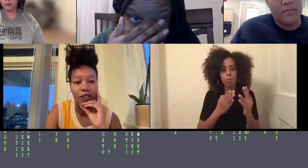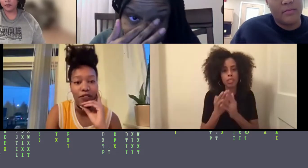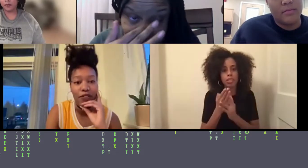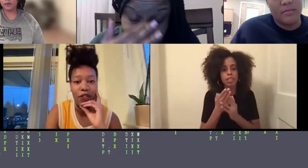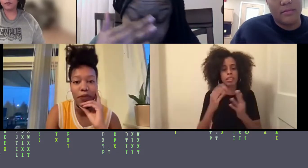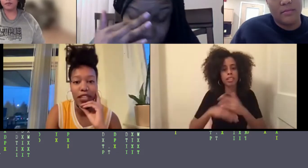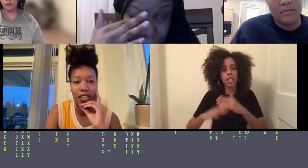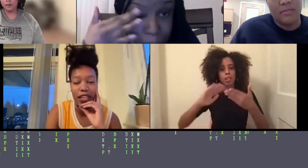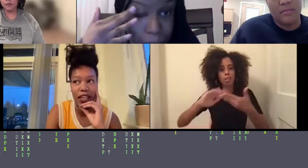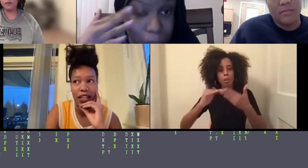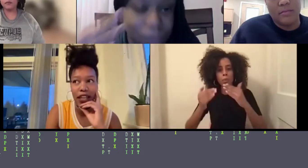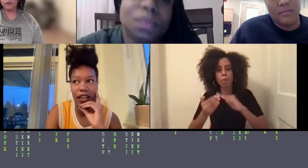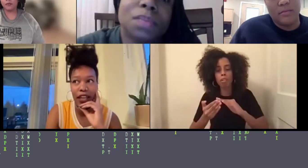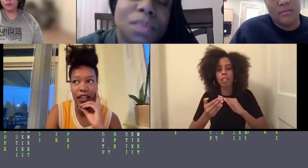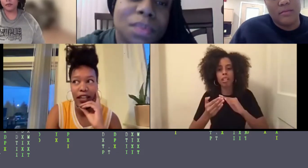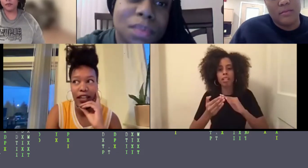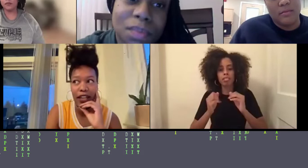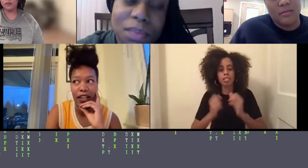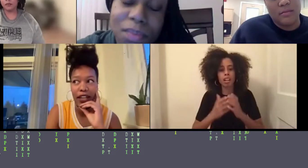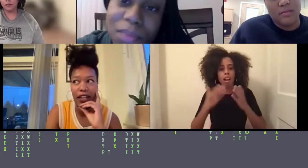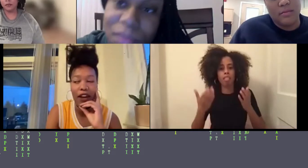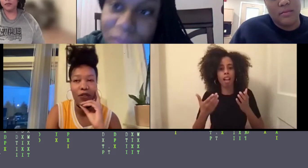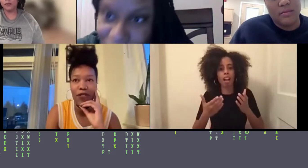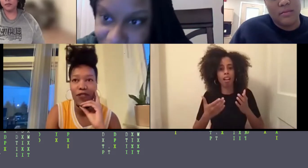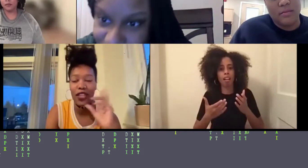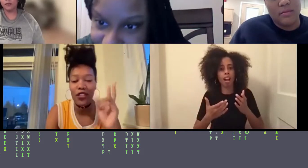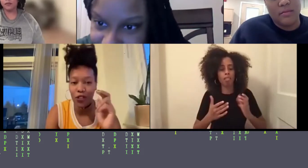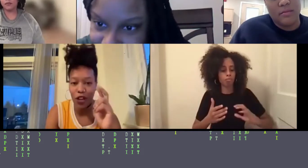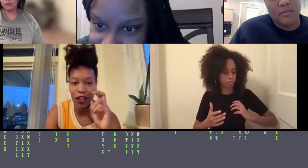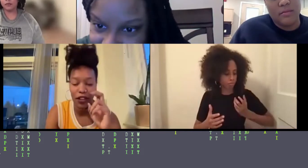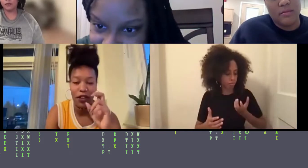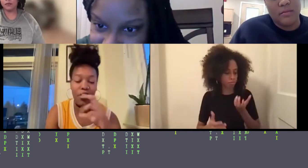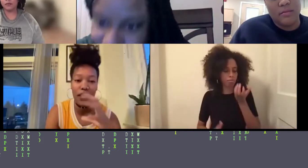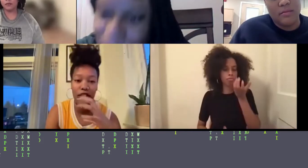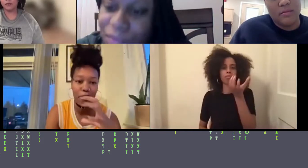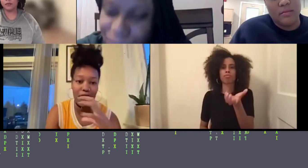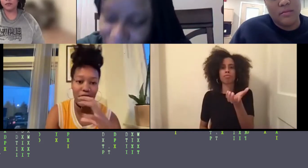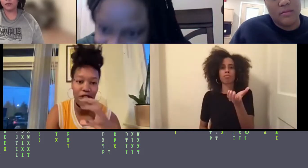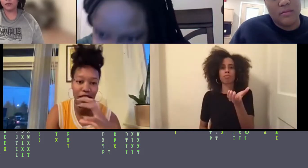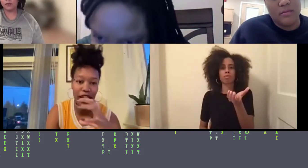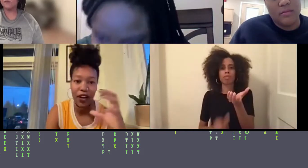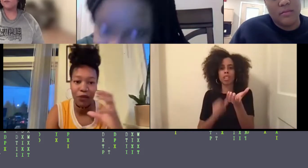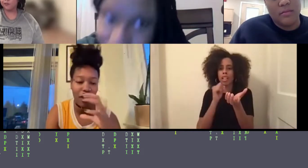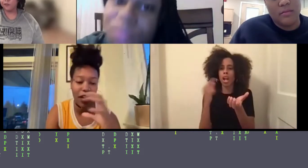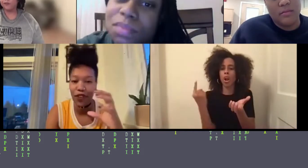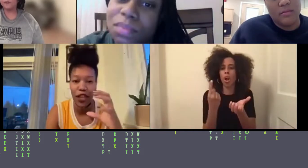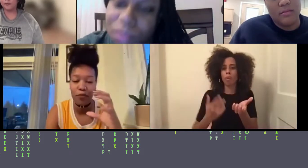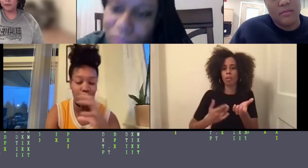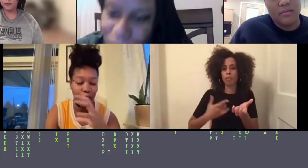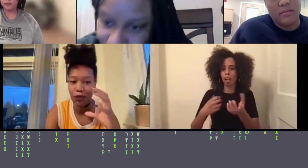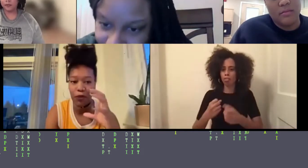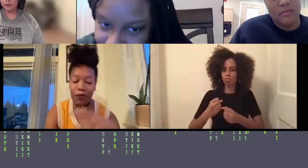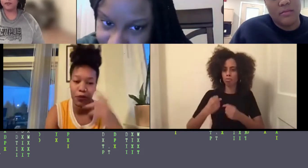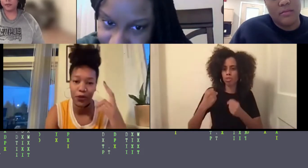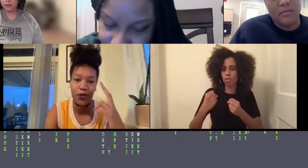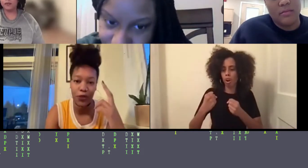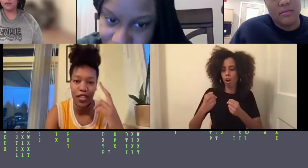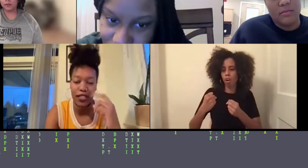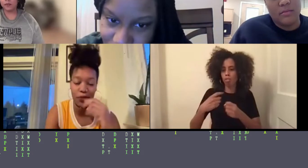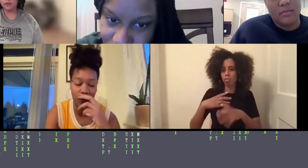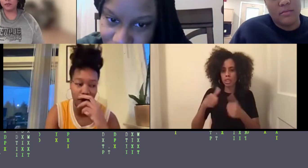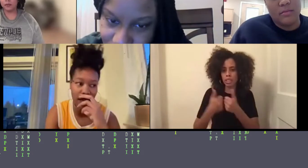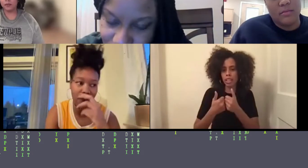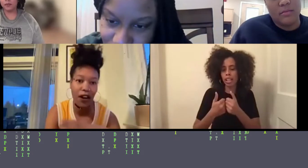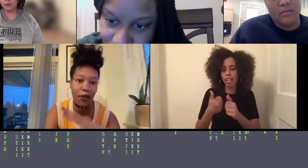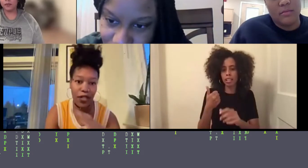vulnerability and not always feeling strong, you know, challenging myself and like how black things, black women and people who are